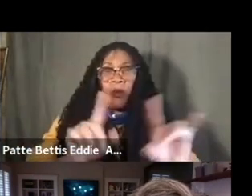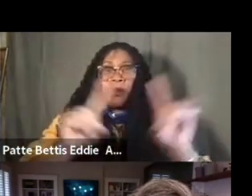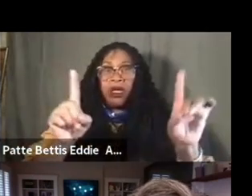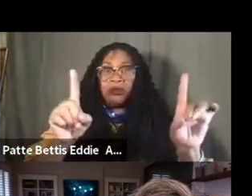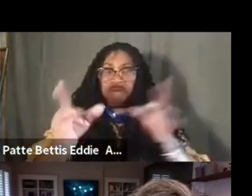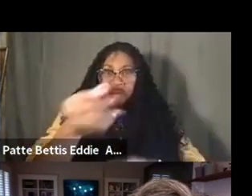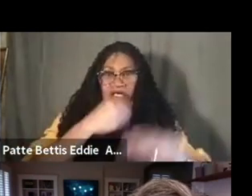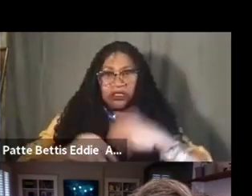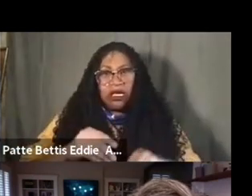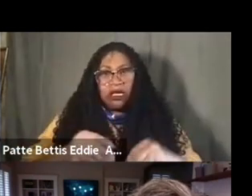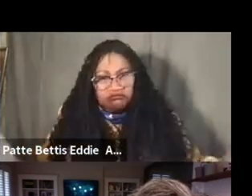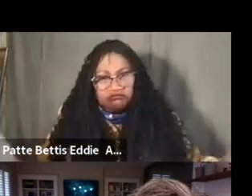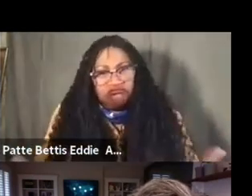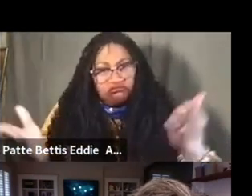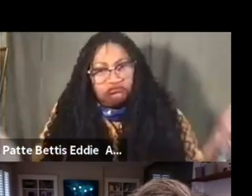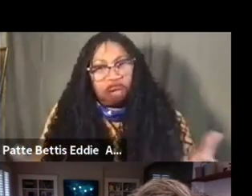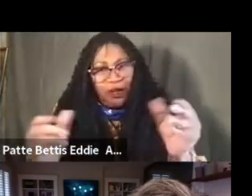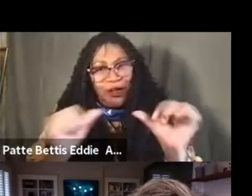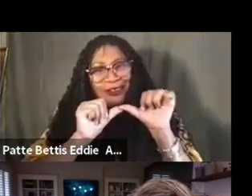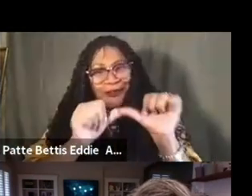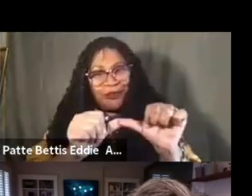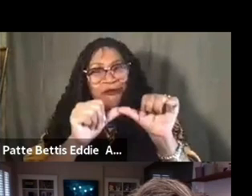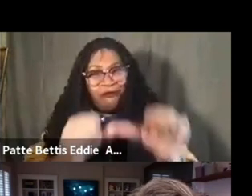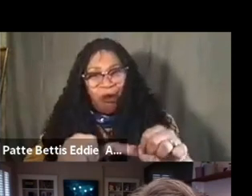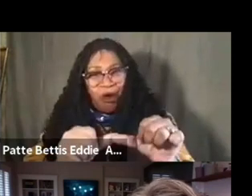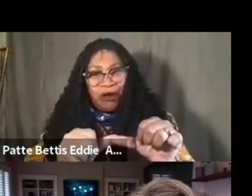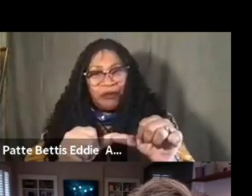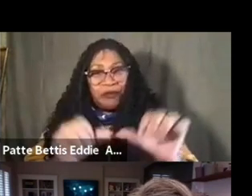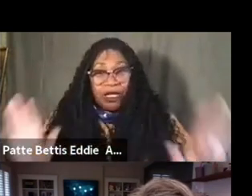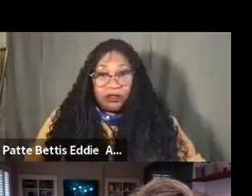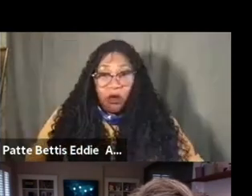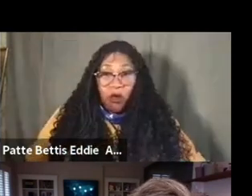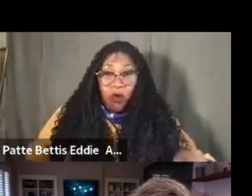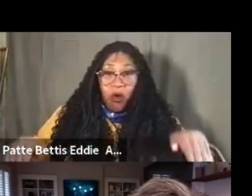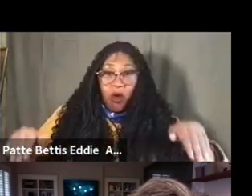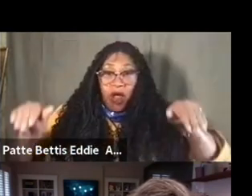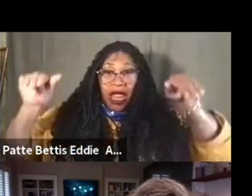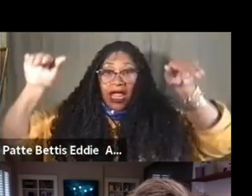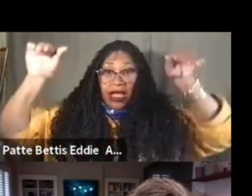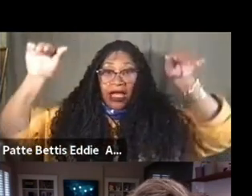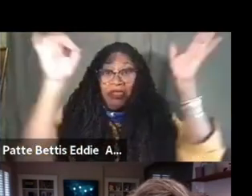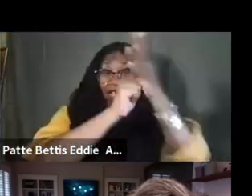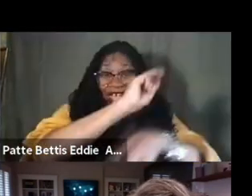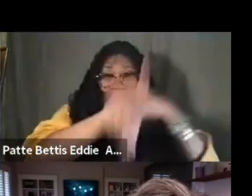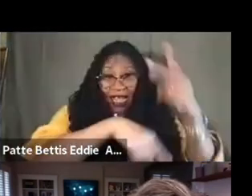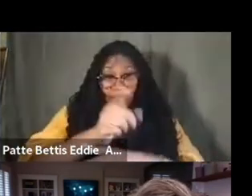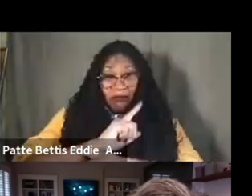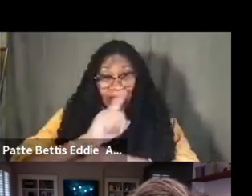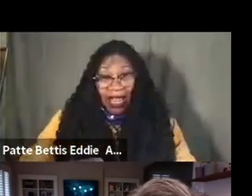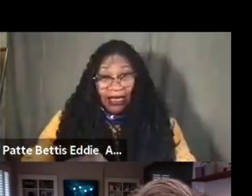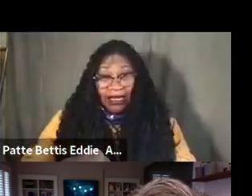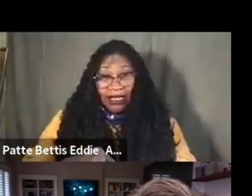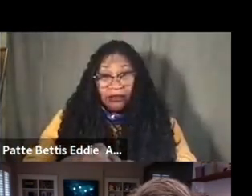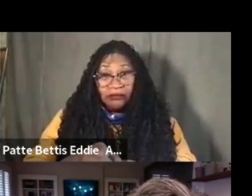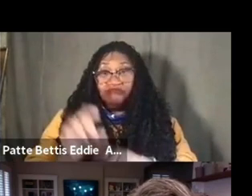encouraged to move forward. And so, um, and growing up getting that type of reality, even in the circumstance that I was in, uh,